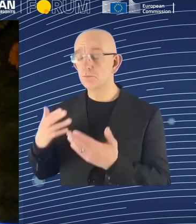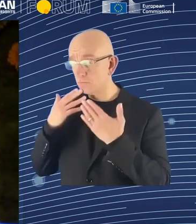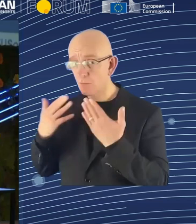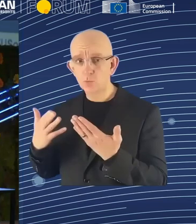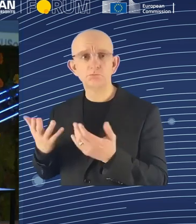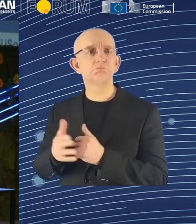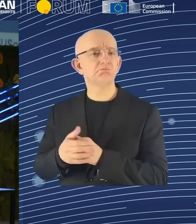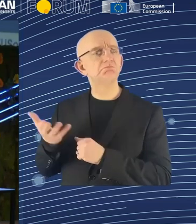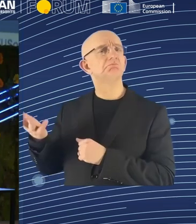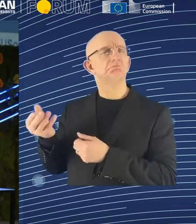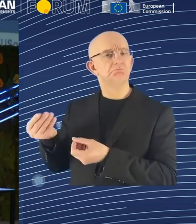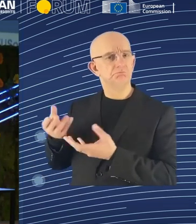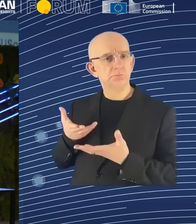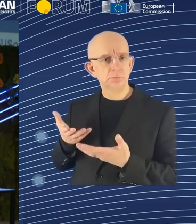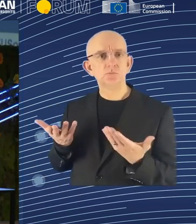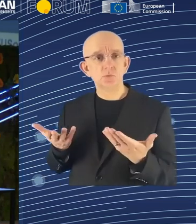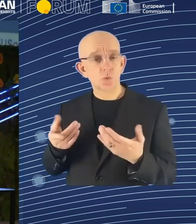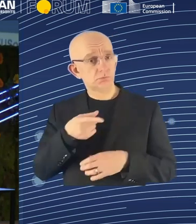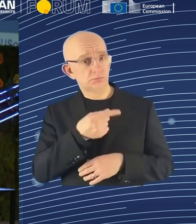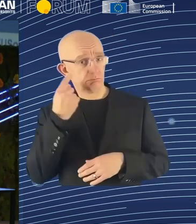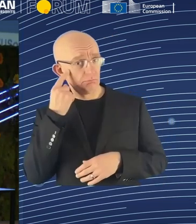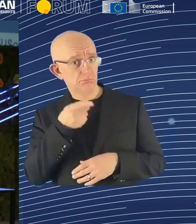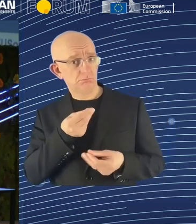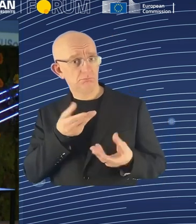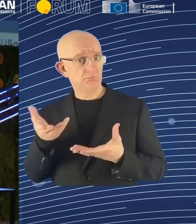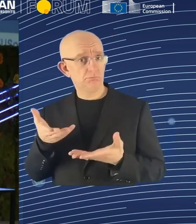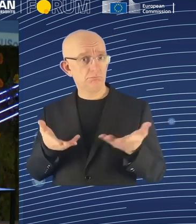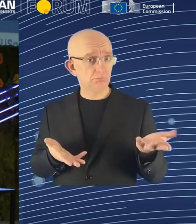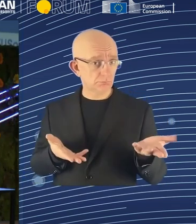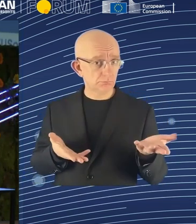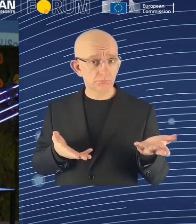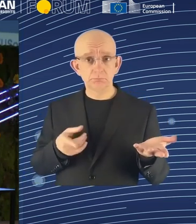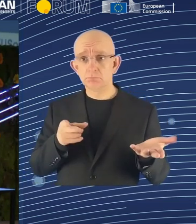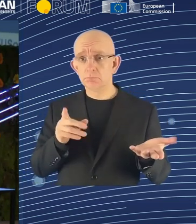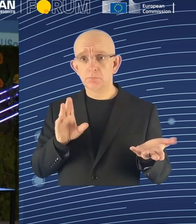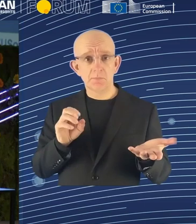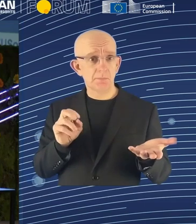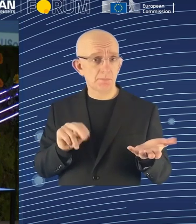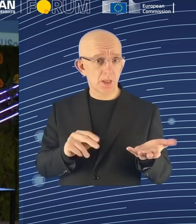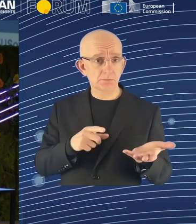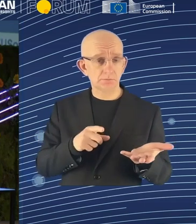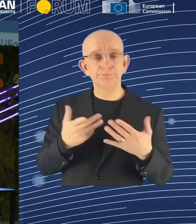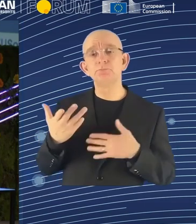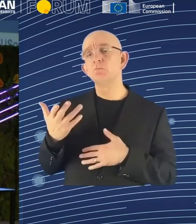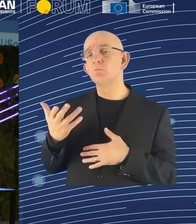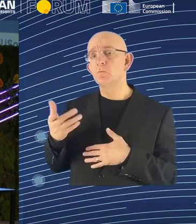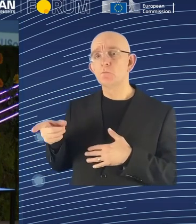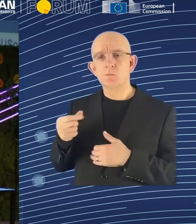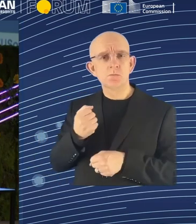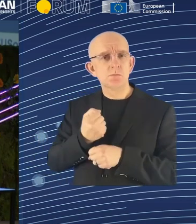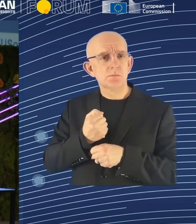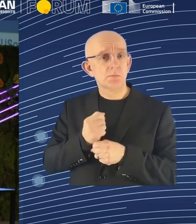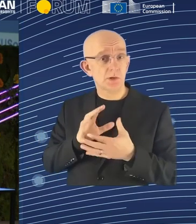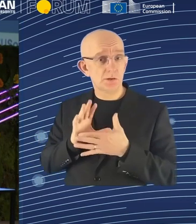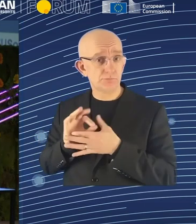collaboration and joined-up thinking between stakeholders is critical. The needs of the business